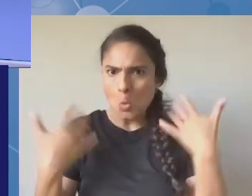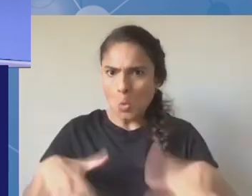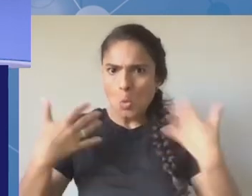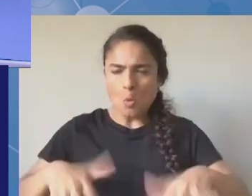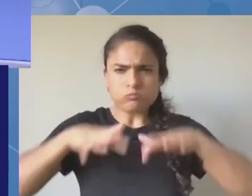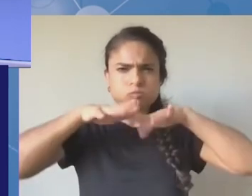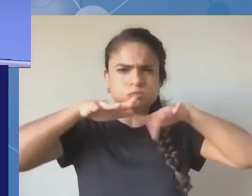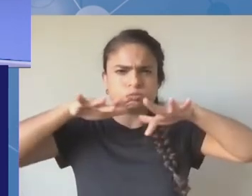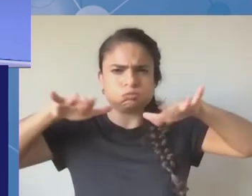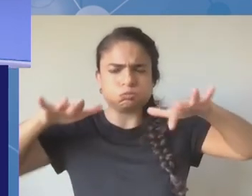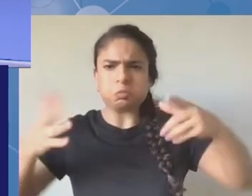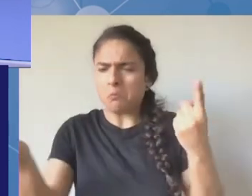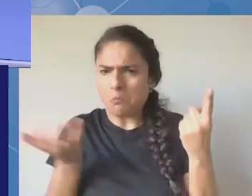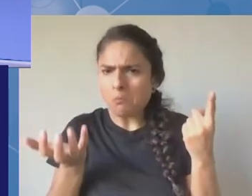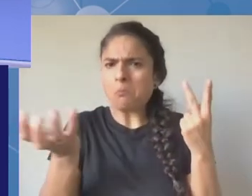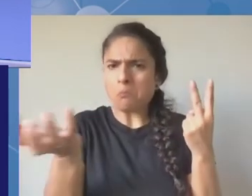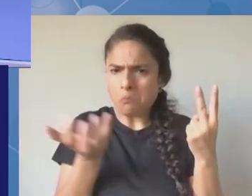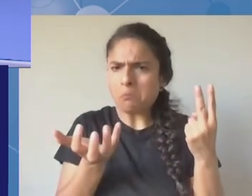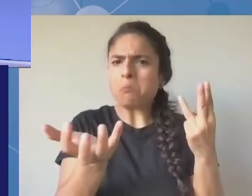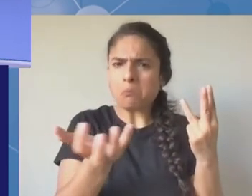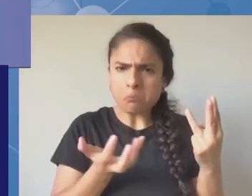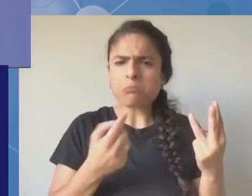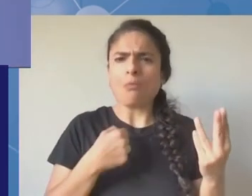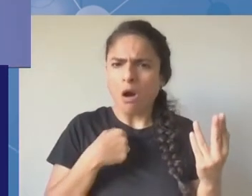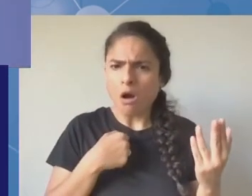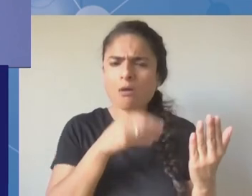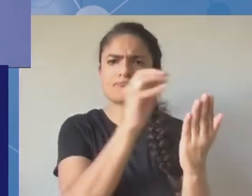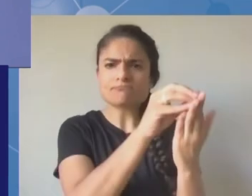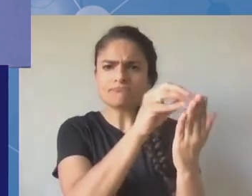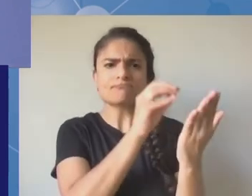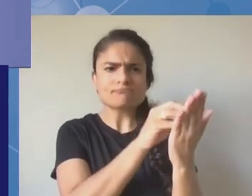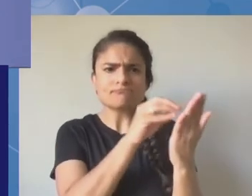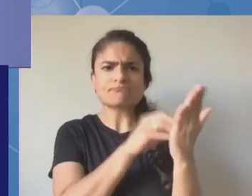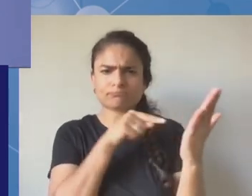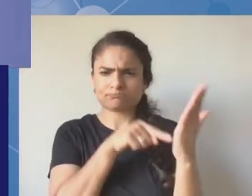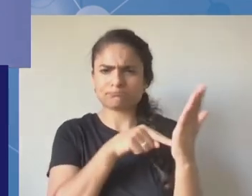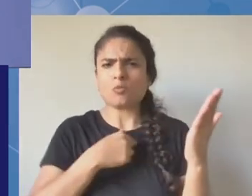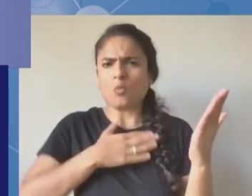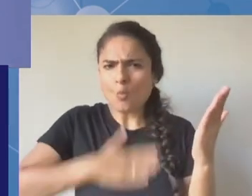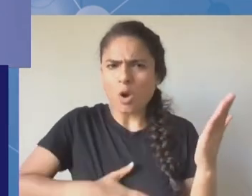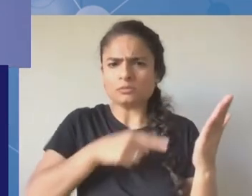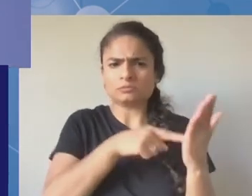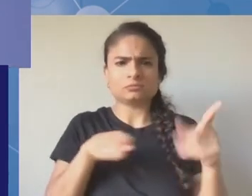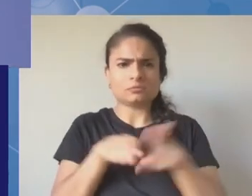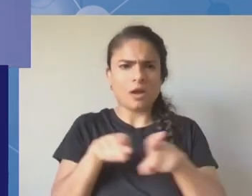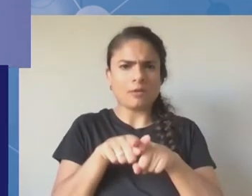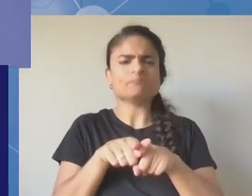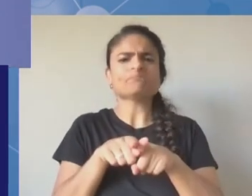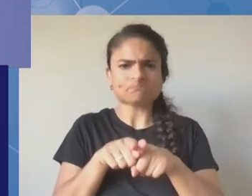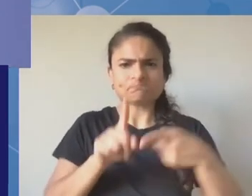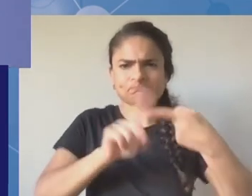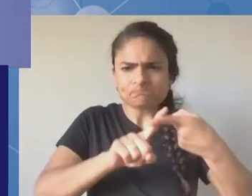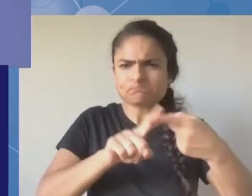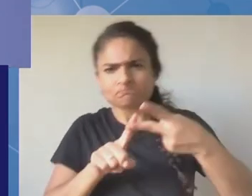themes so we will take them in and use as best as we can for when we devise the